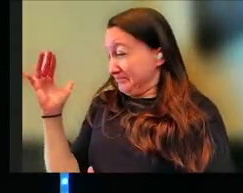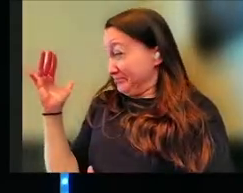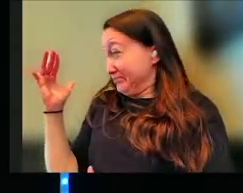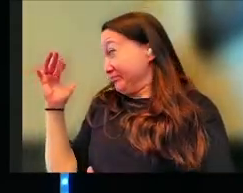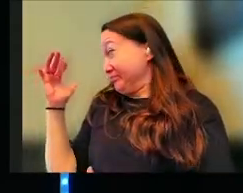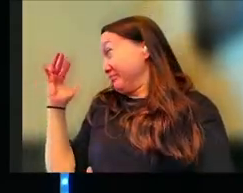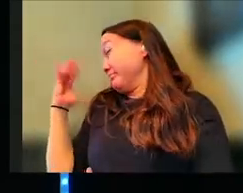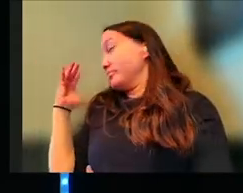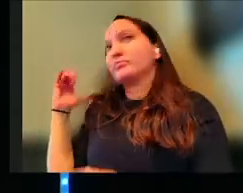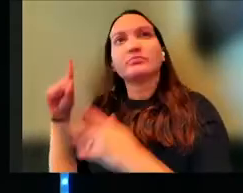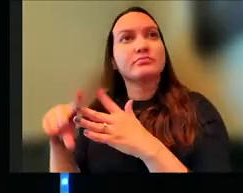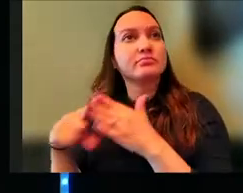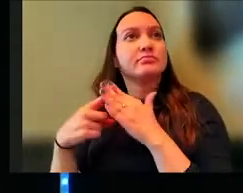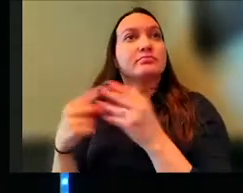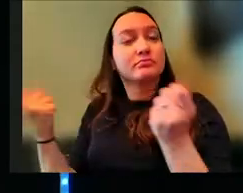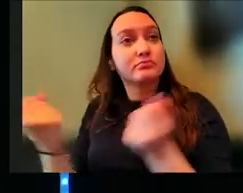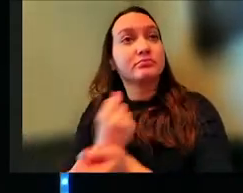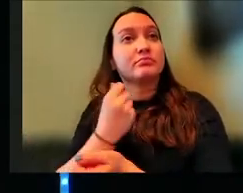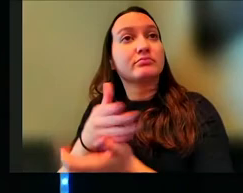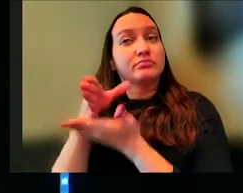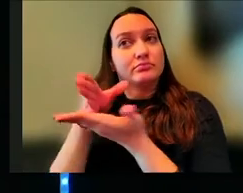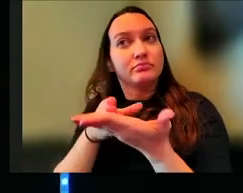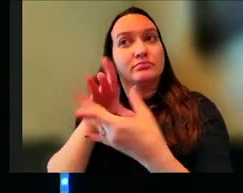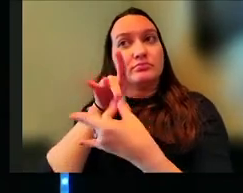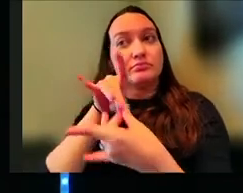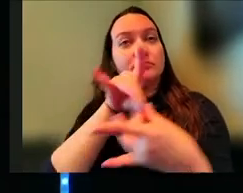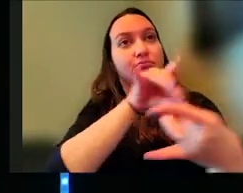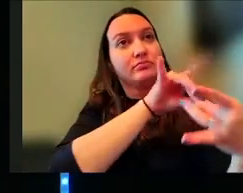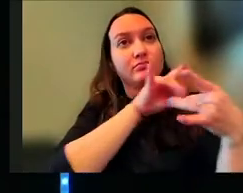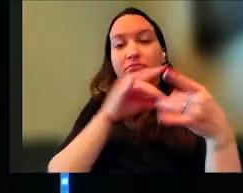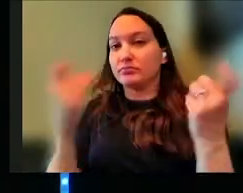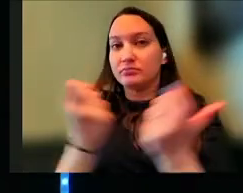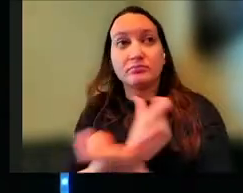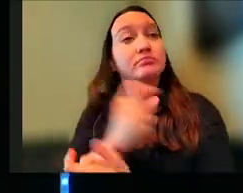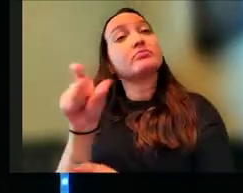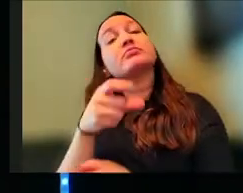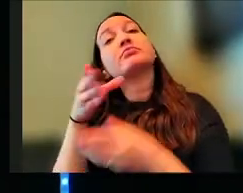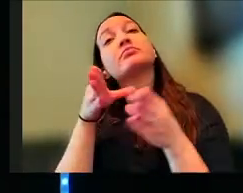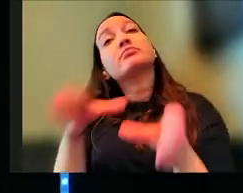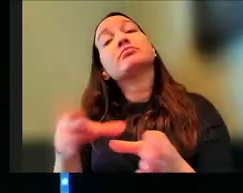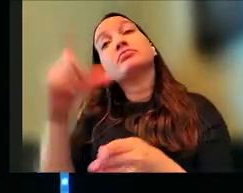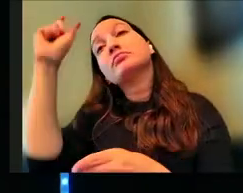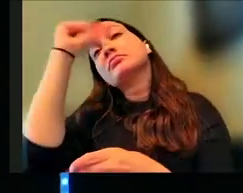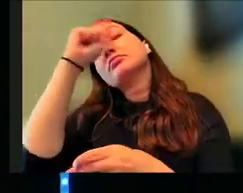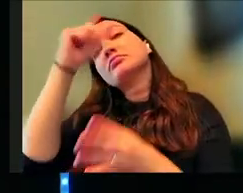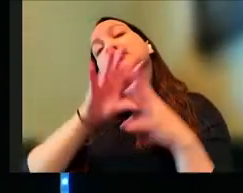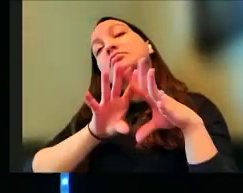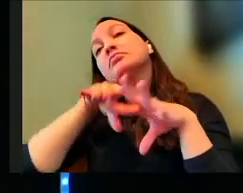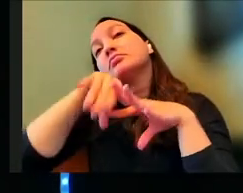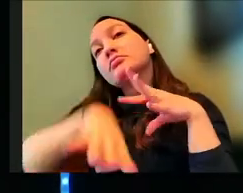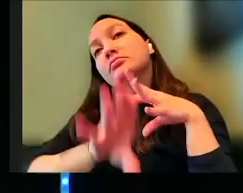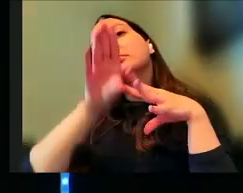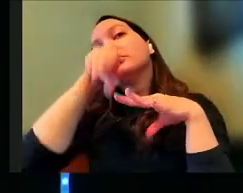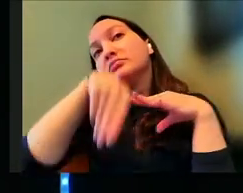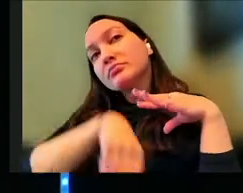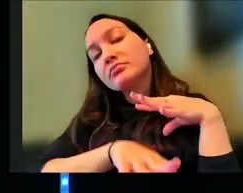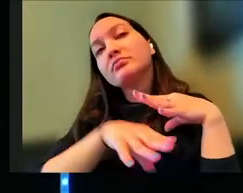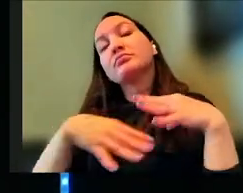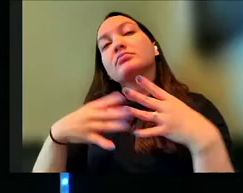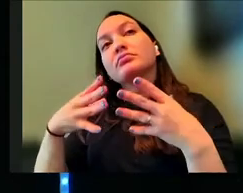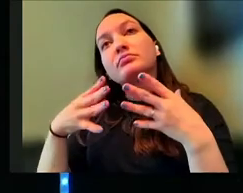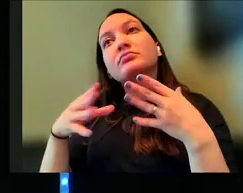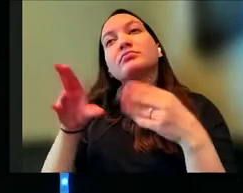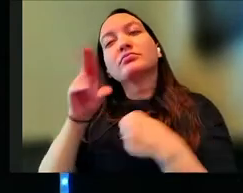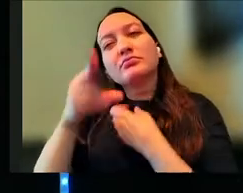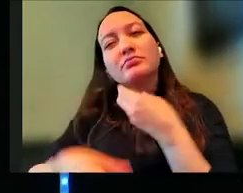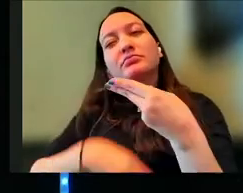It's immersed in all things. Another way to say it is wisdom is woven into the fabric of the universe.